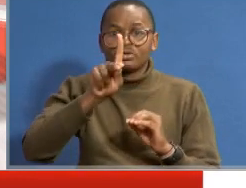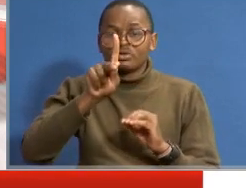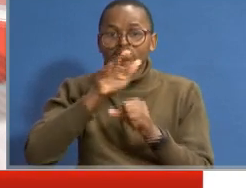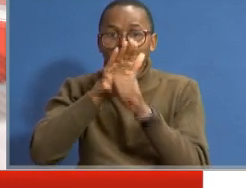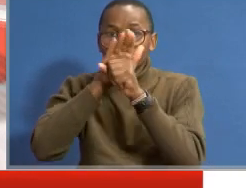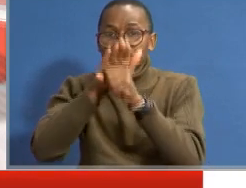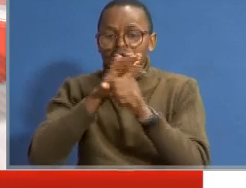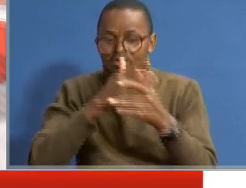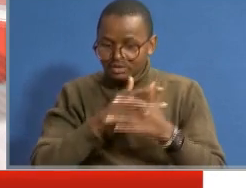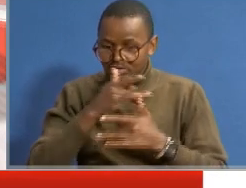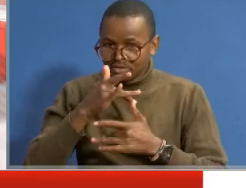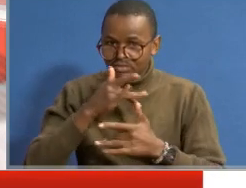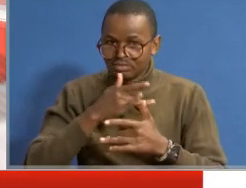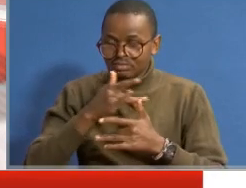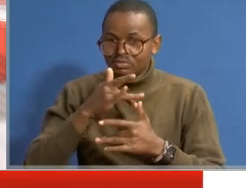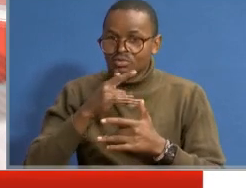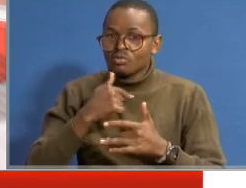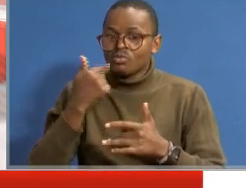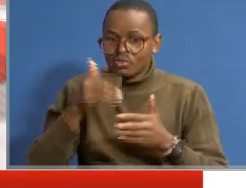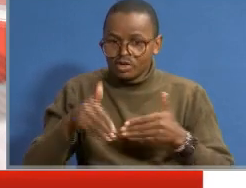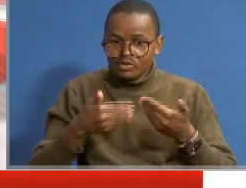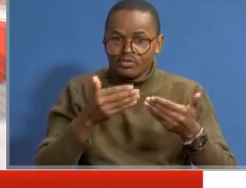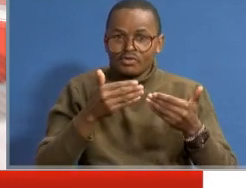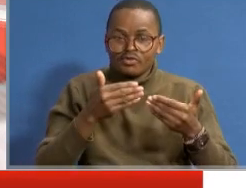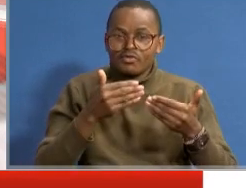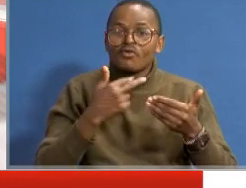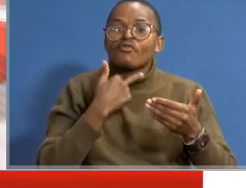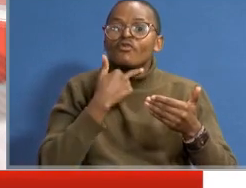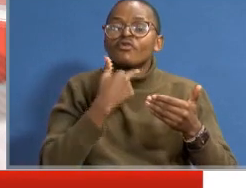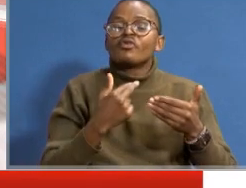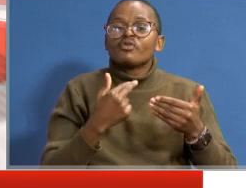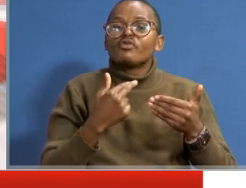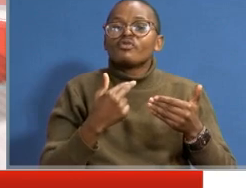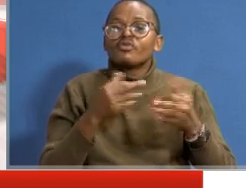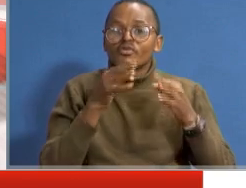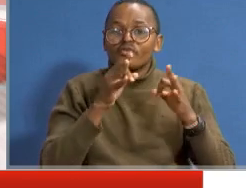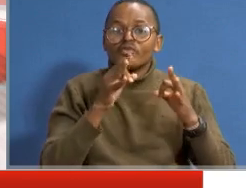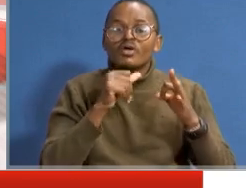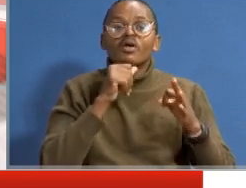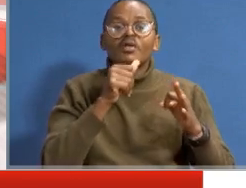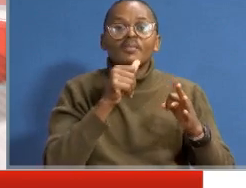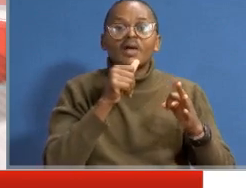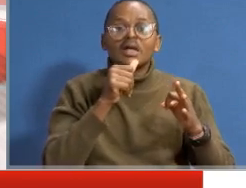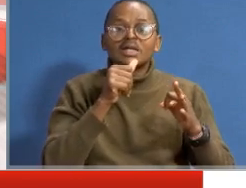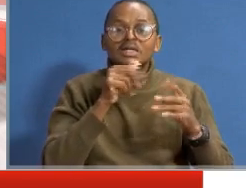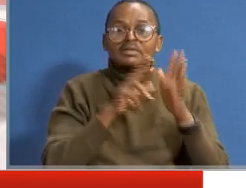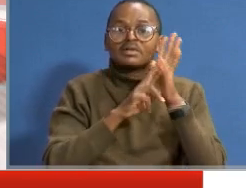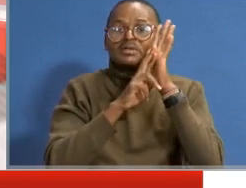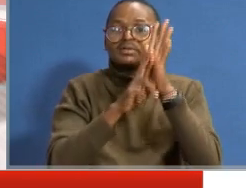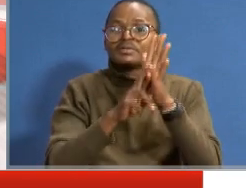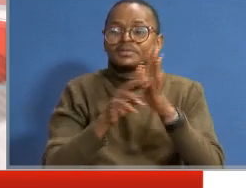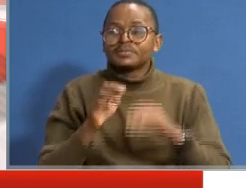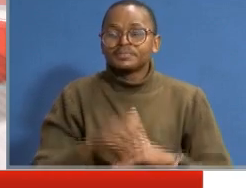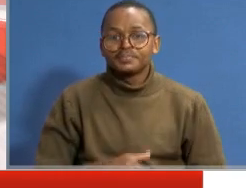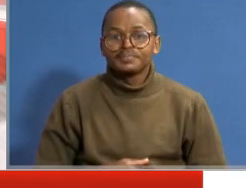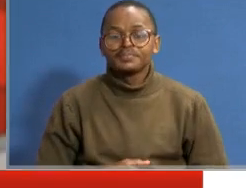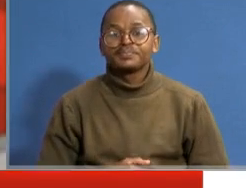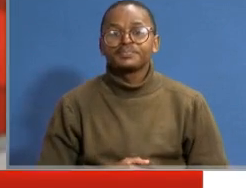Are you concerned about this? and who gives you the voice now if you are not particularly represented yourself?